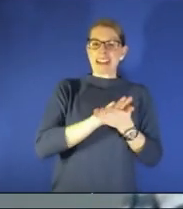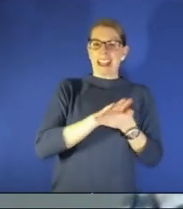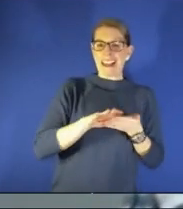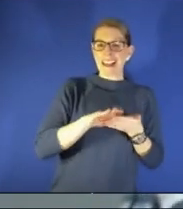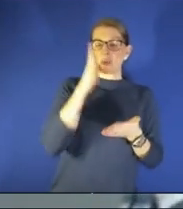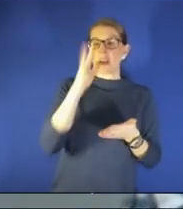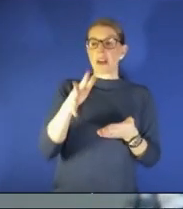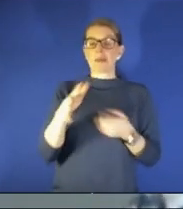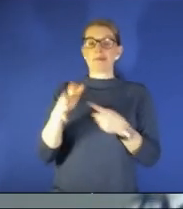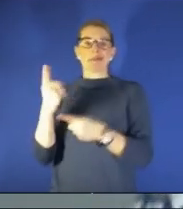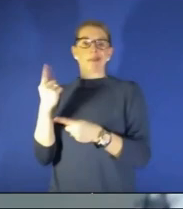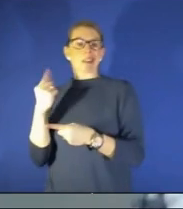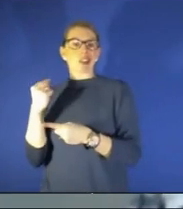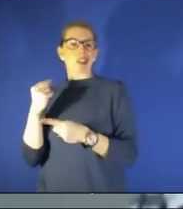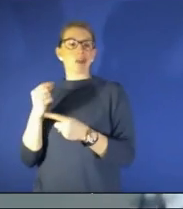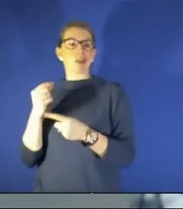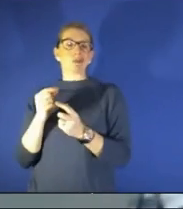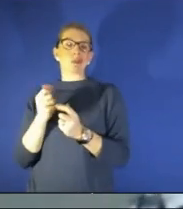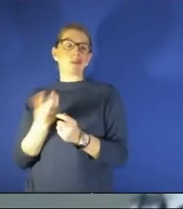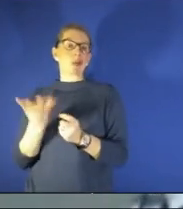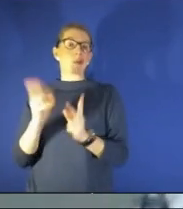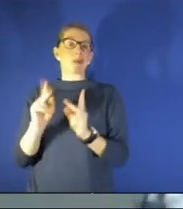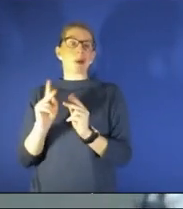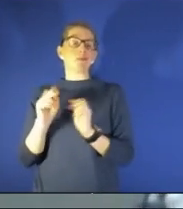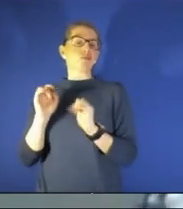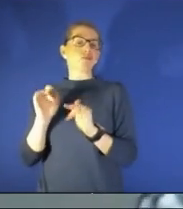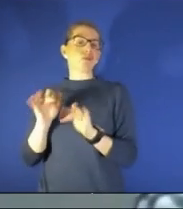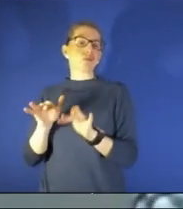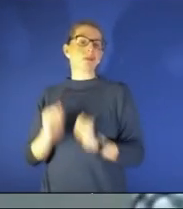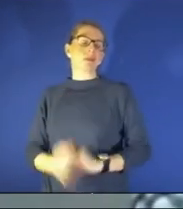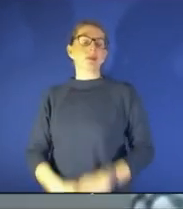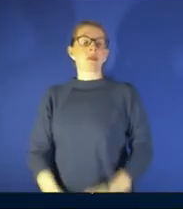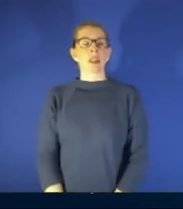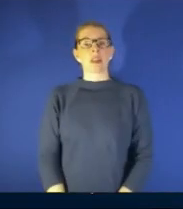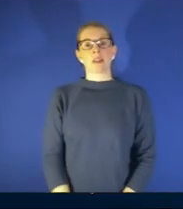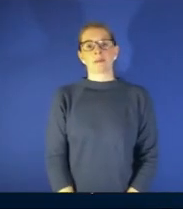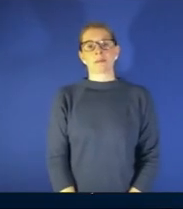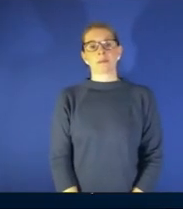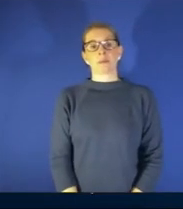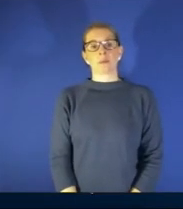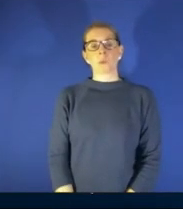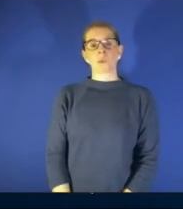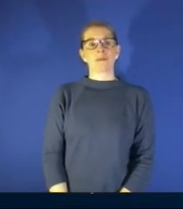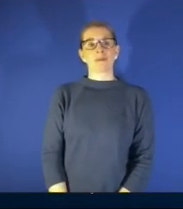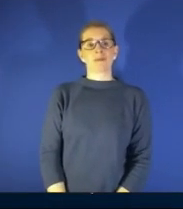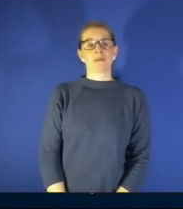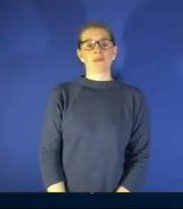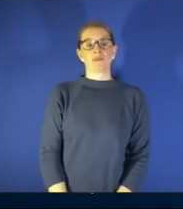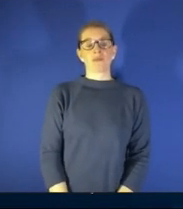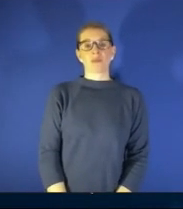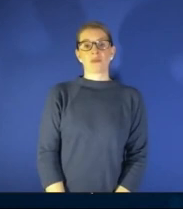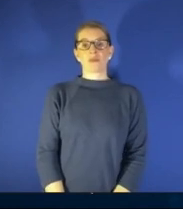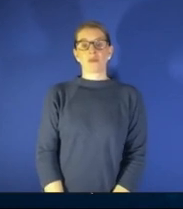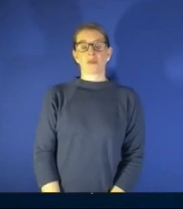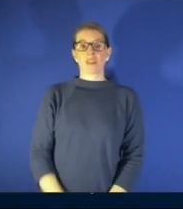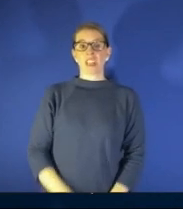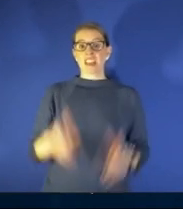there'll be bigger crowds and a bigger celebration this year i mean is it fair to say bill that it's just back to normal